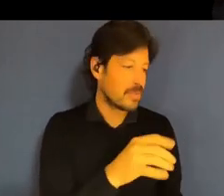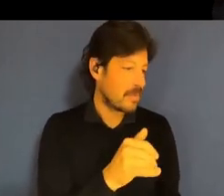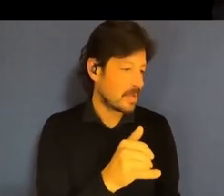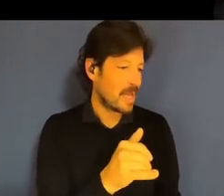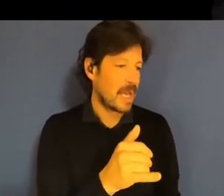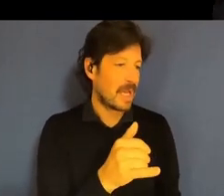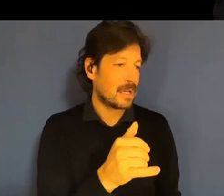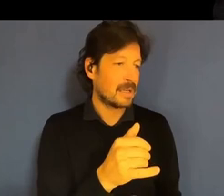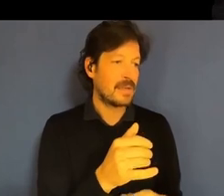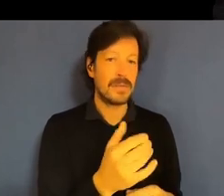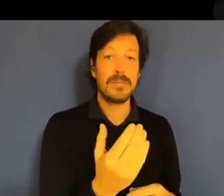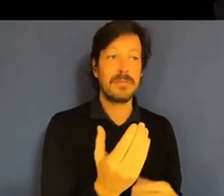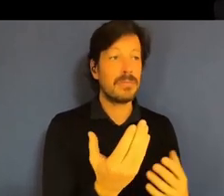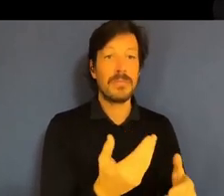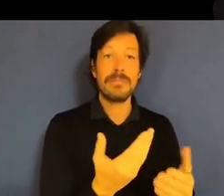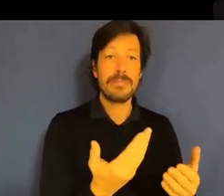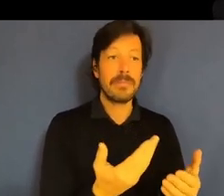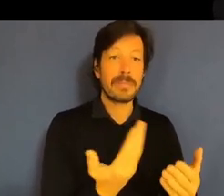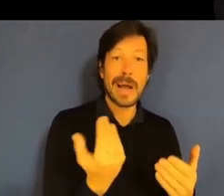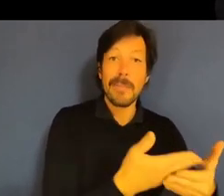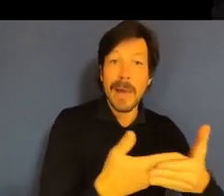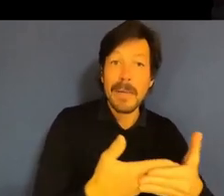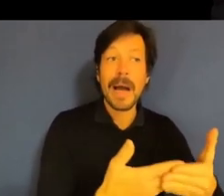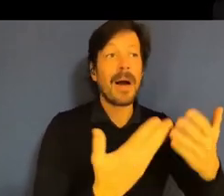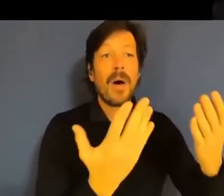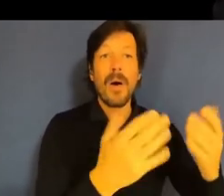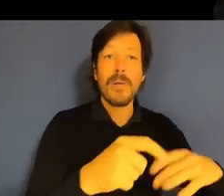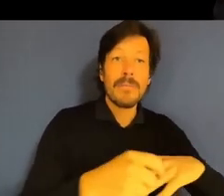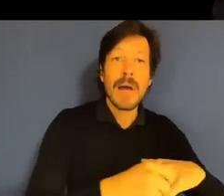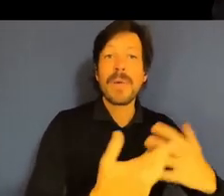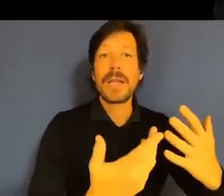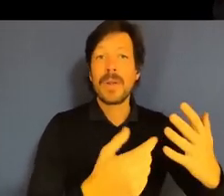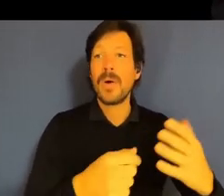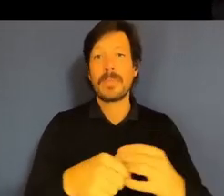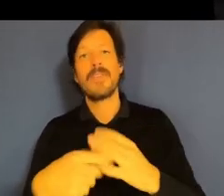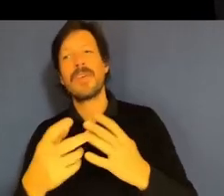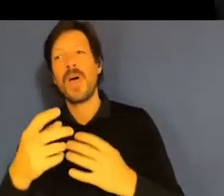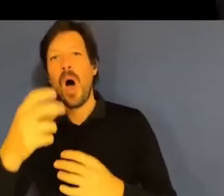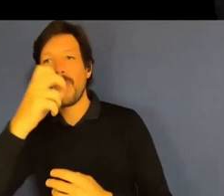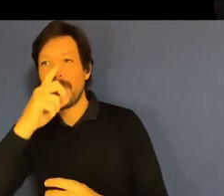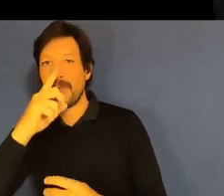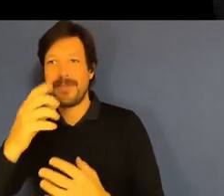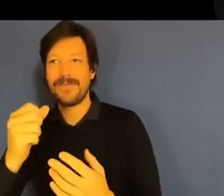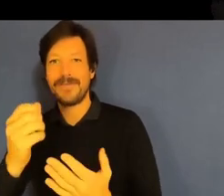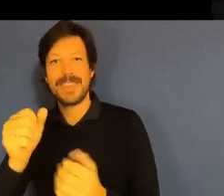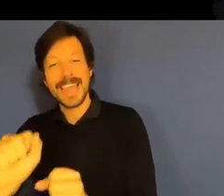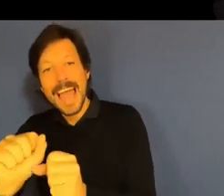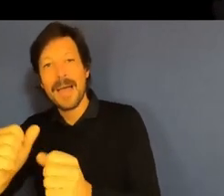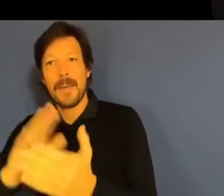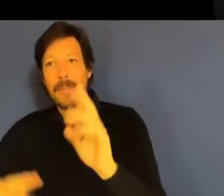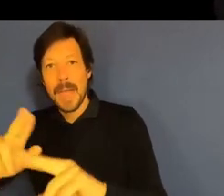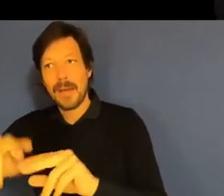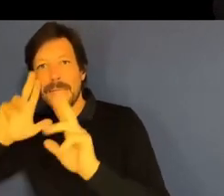got different priorities there. If you're old, you've got ageing parents, you've got all those issues to manage as well. So flexibility is pretty